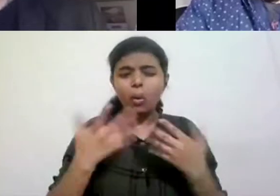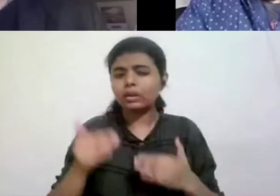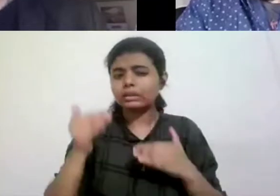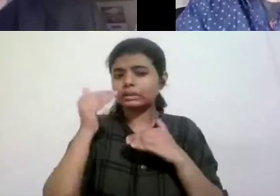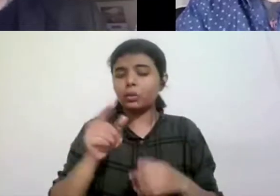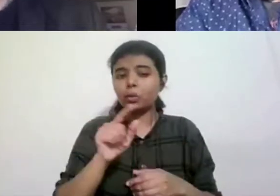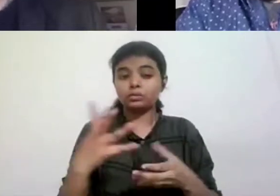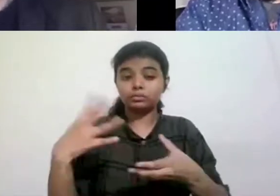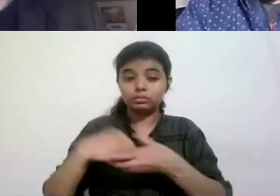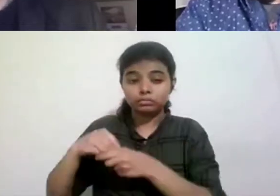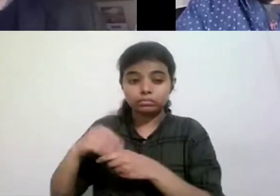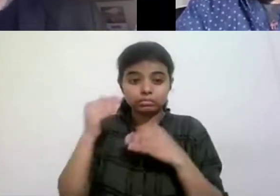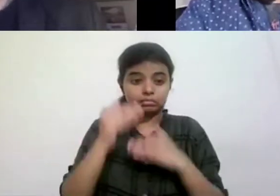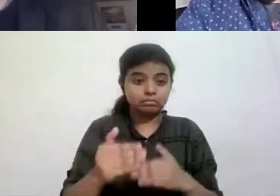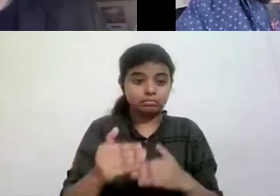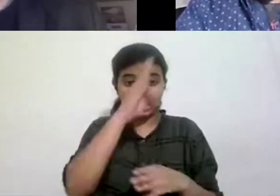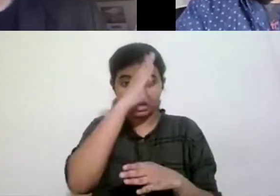service.